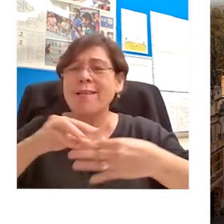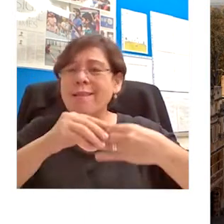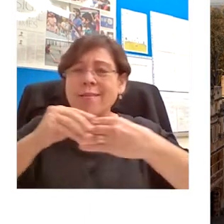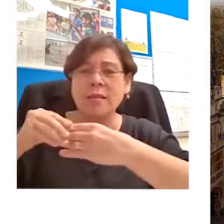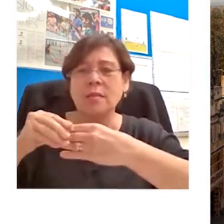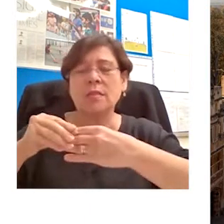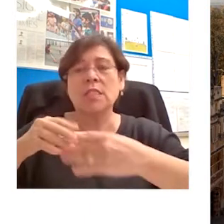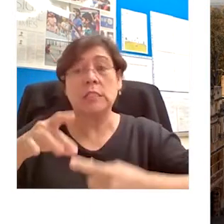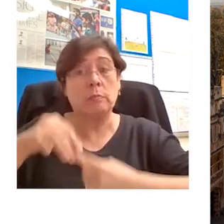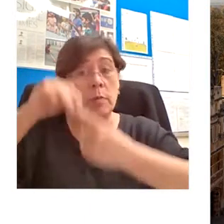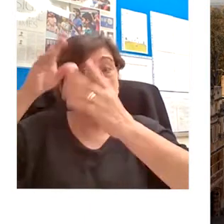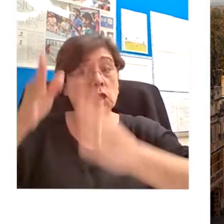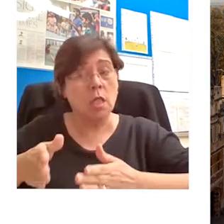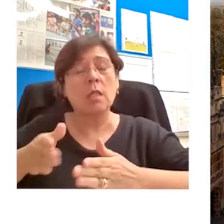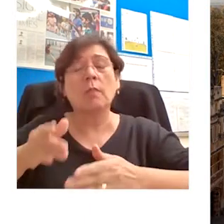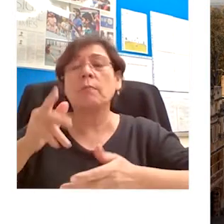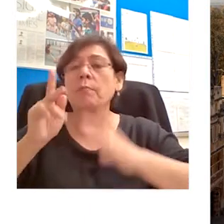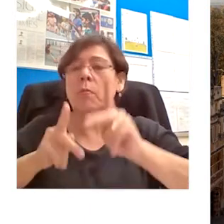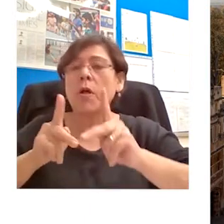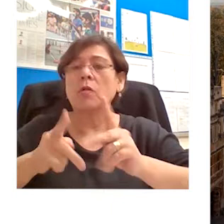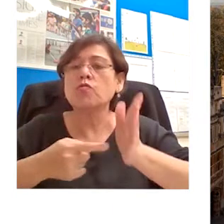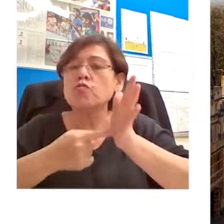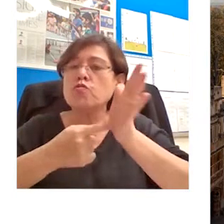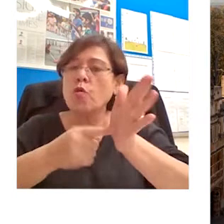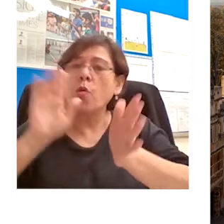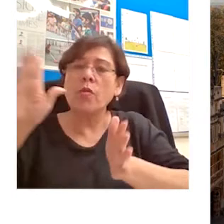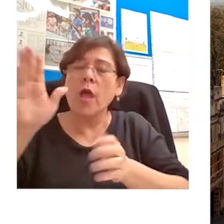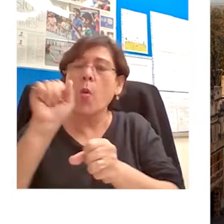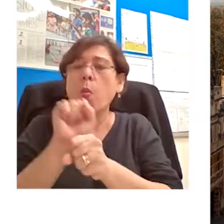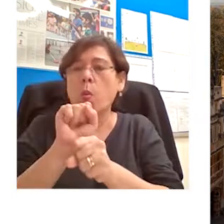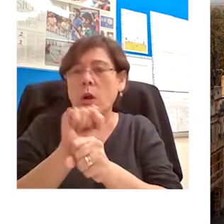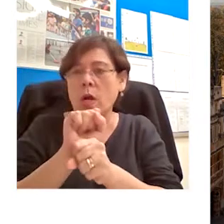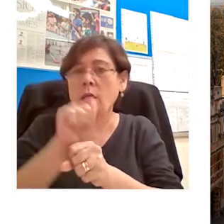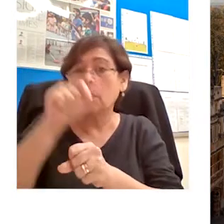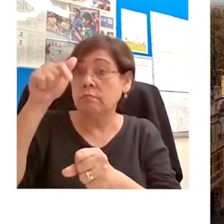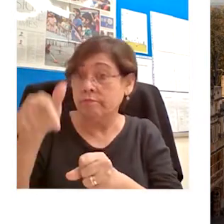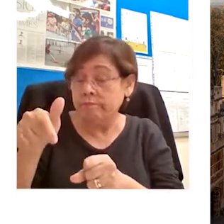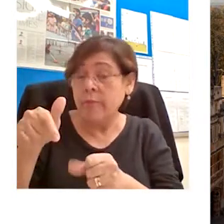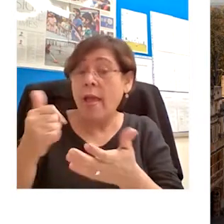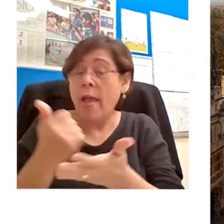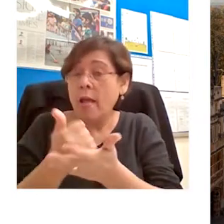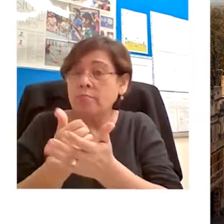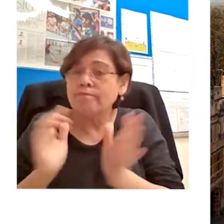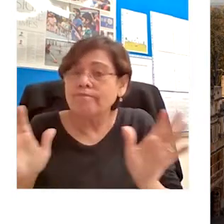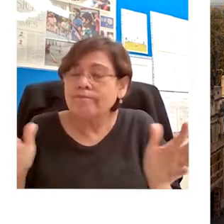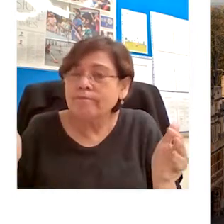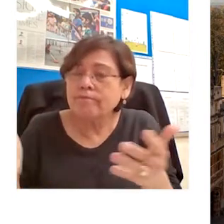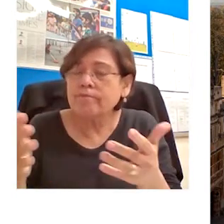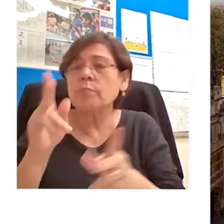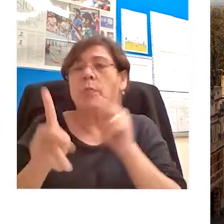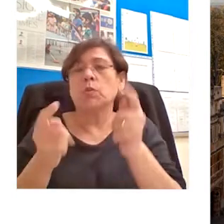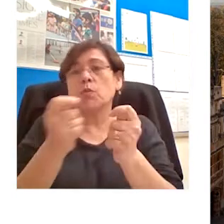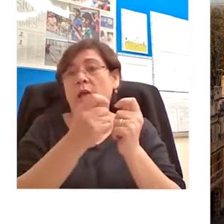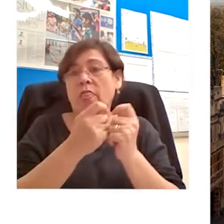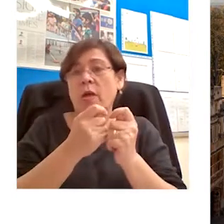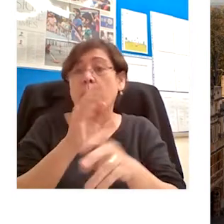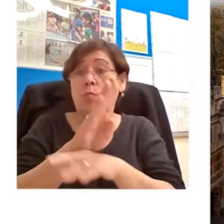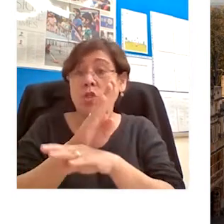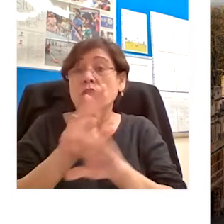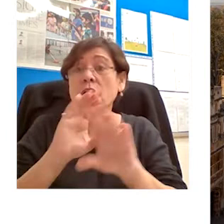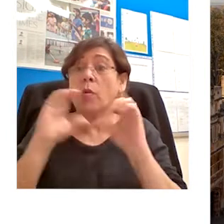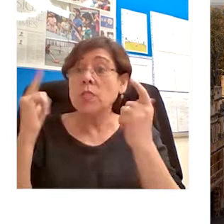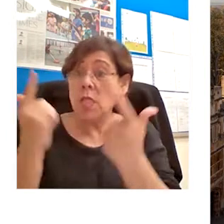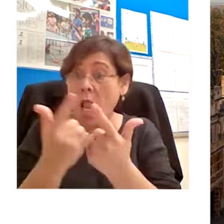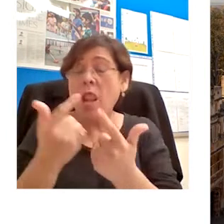The series aligns with British Council's aim of bringing people together to exchange knowledge and skills and to build